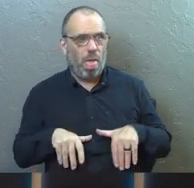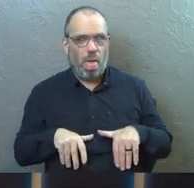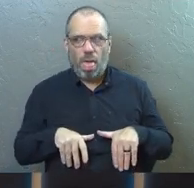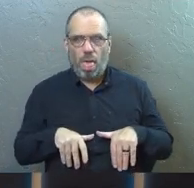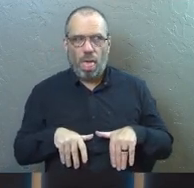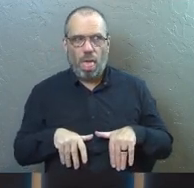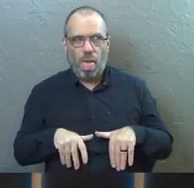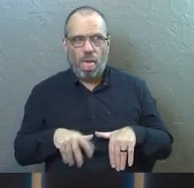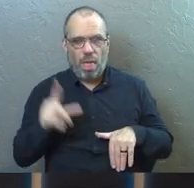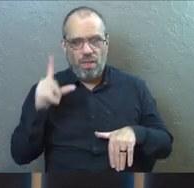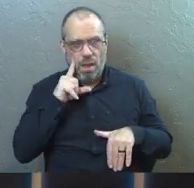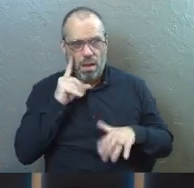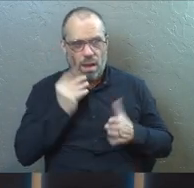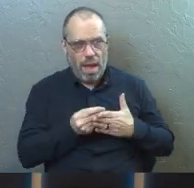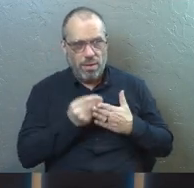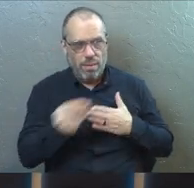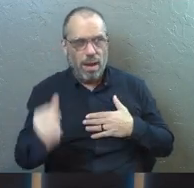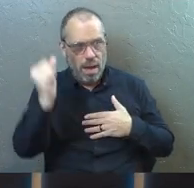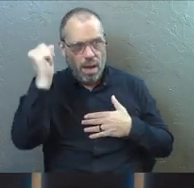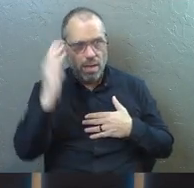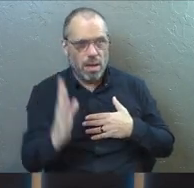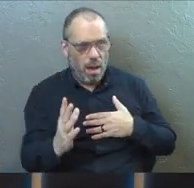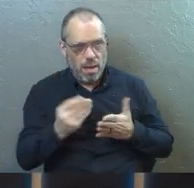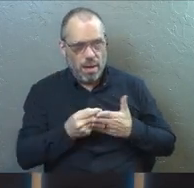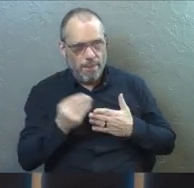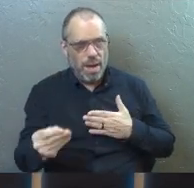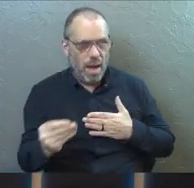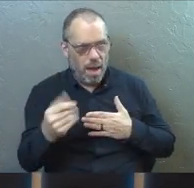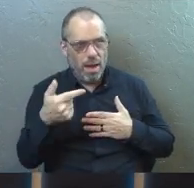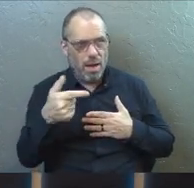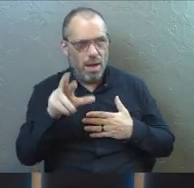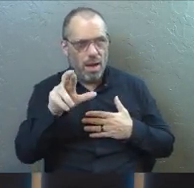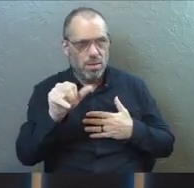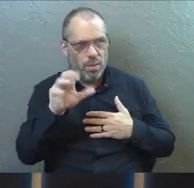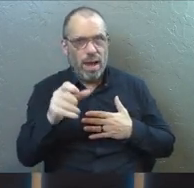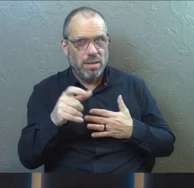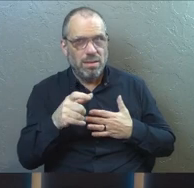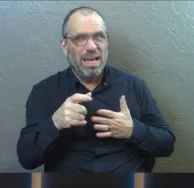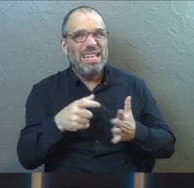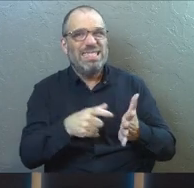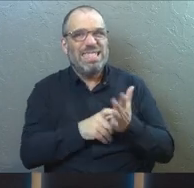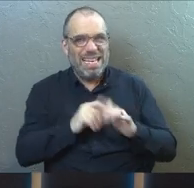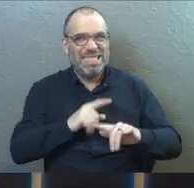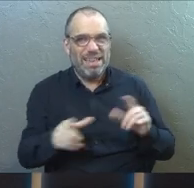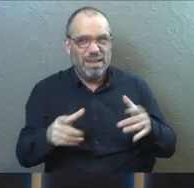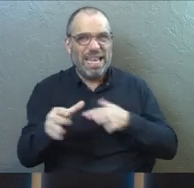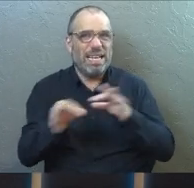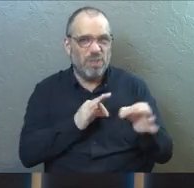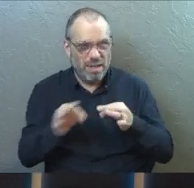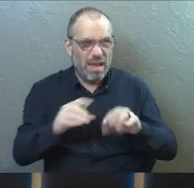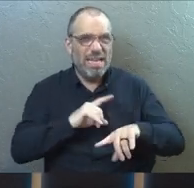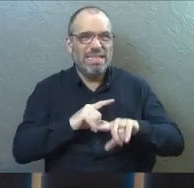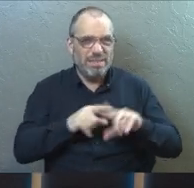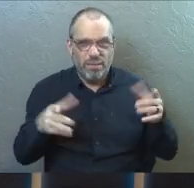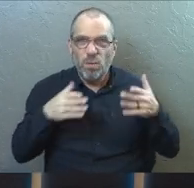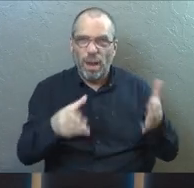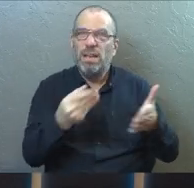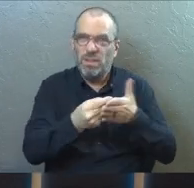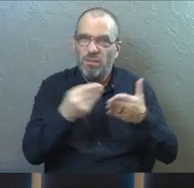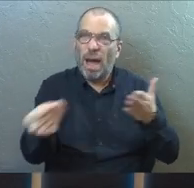He was stuck in thinking he had to buy it and buying it takes a lot of different forms. I've tried to describe to you.